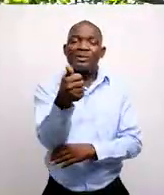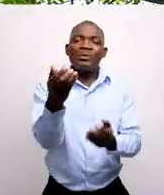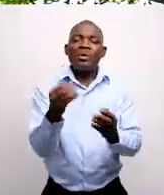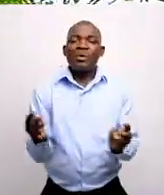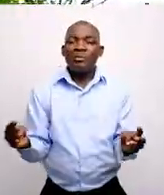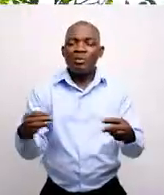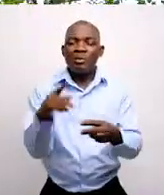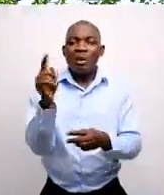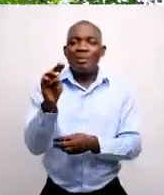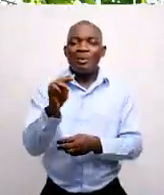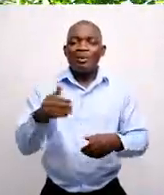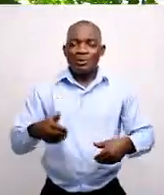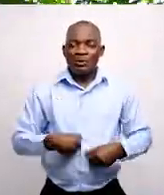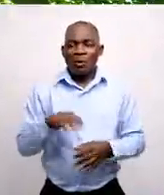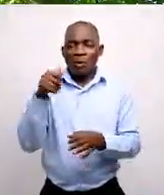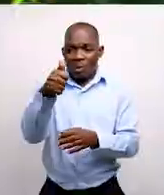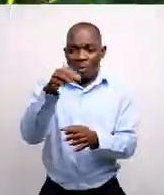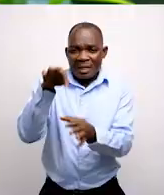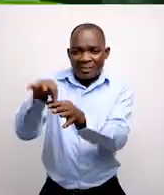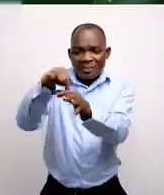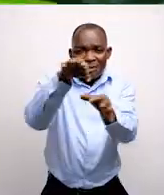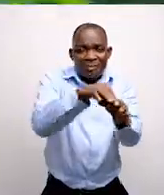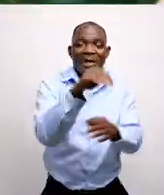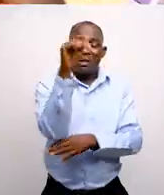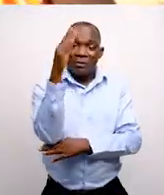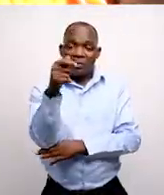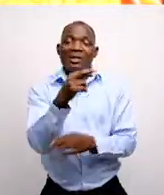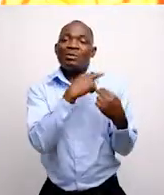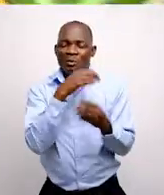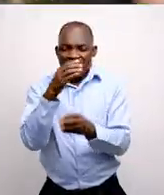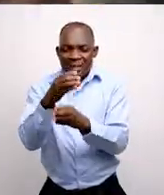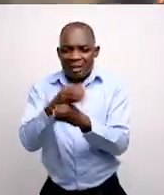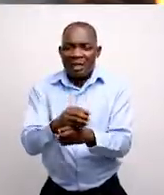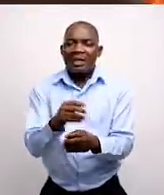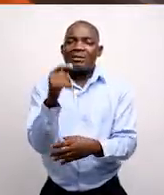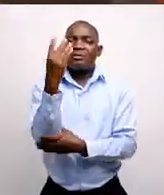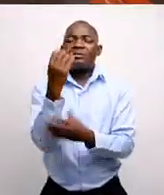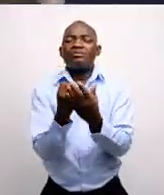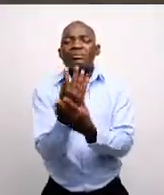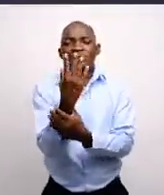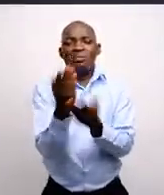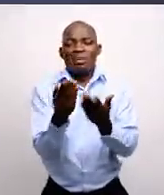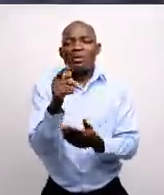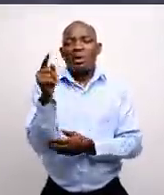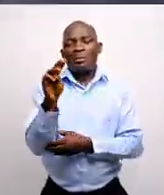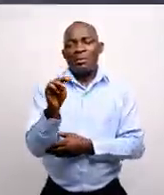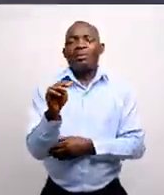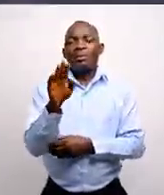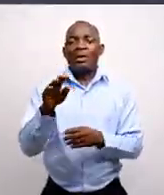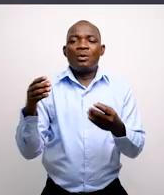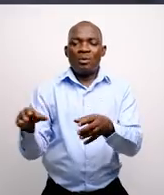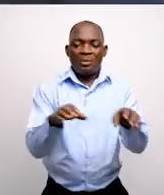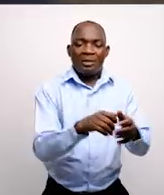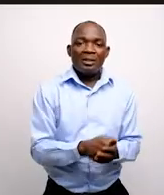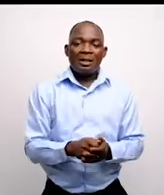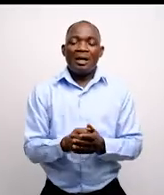campaign seeks to mobilize one million youth to plant and be responsible for the growth of at least one million trees in